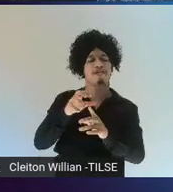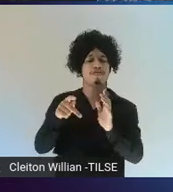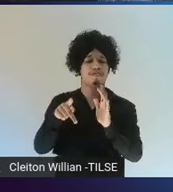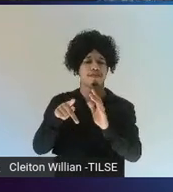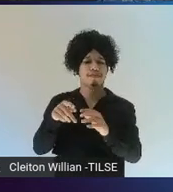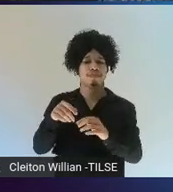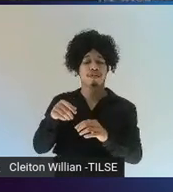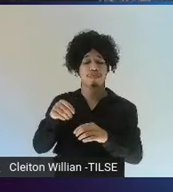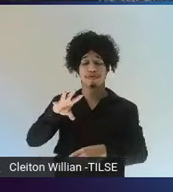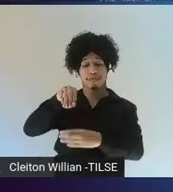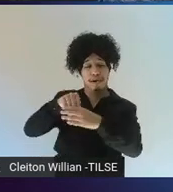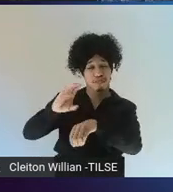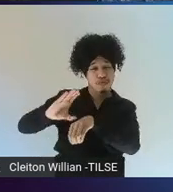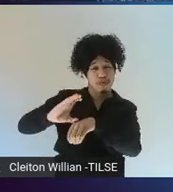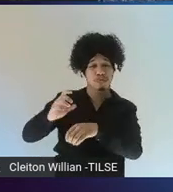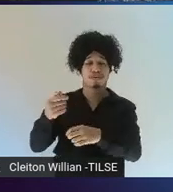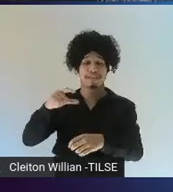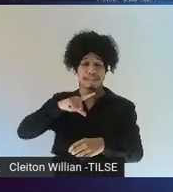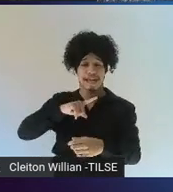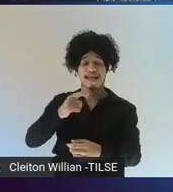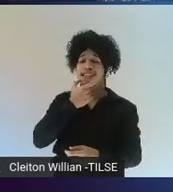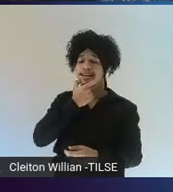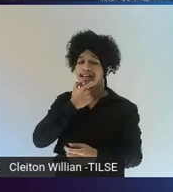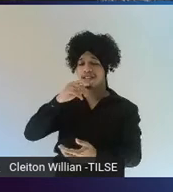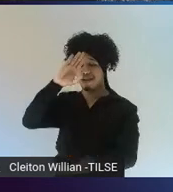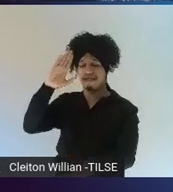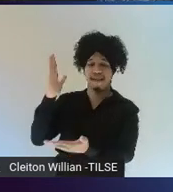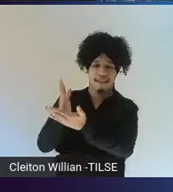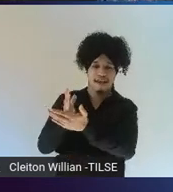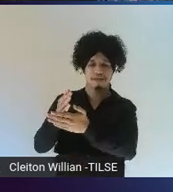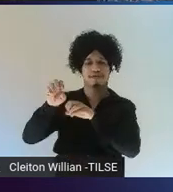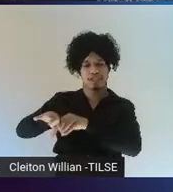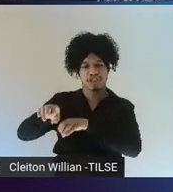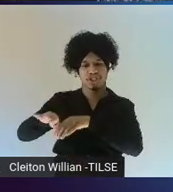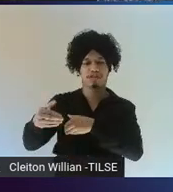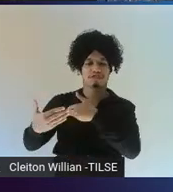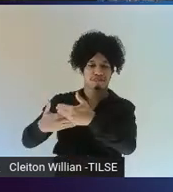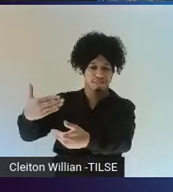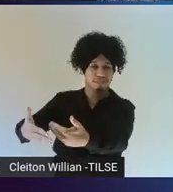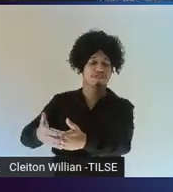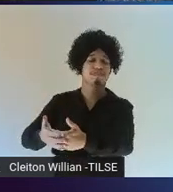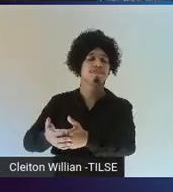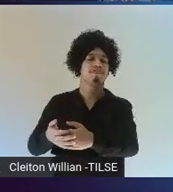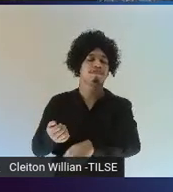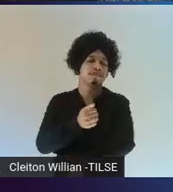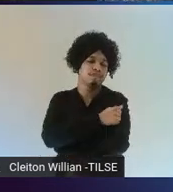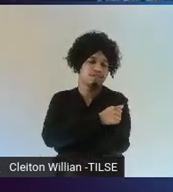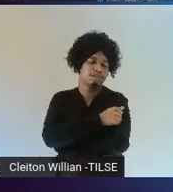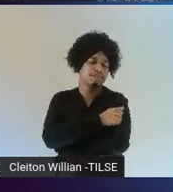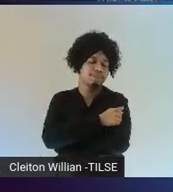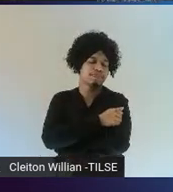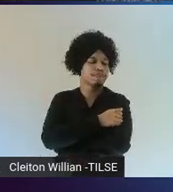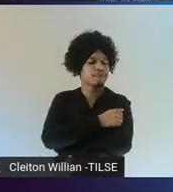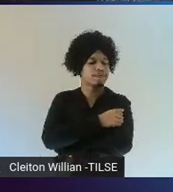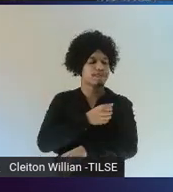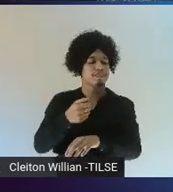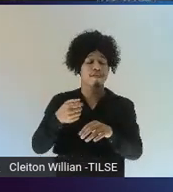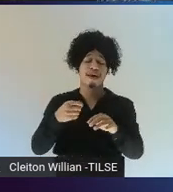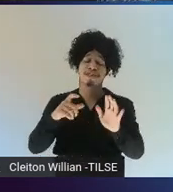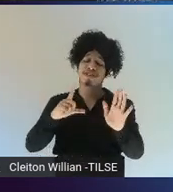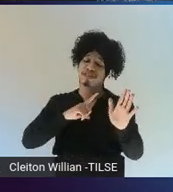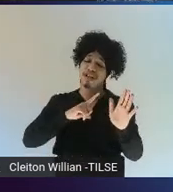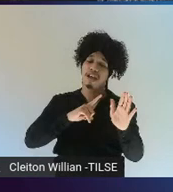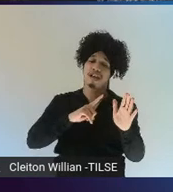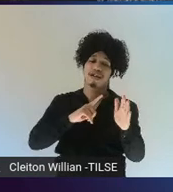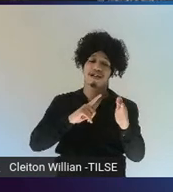We would expect it to improve as a result of participating, but there is some research. Perhaps not